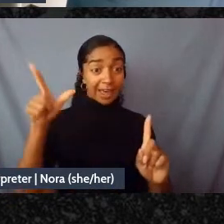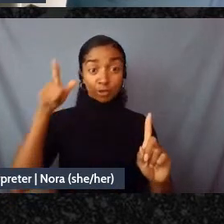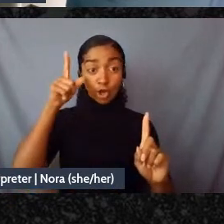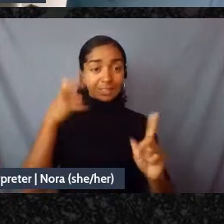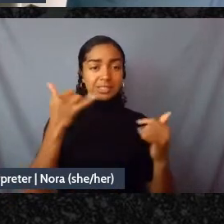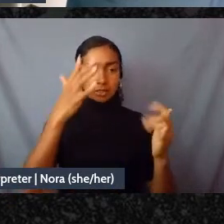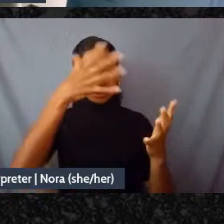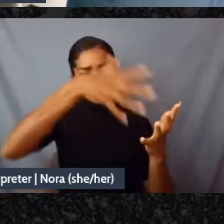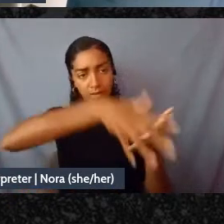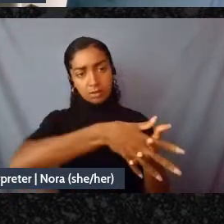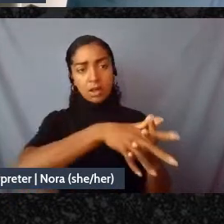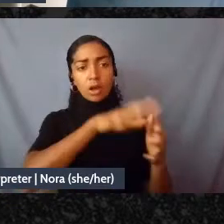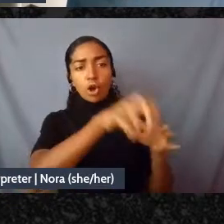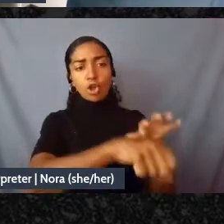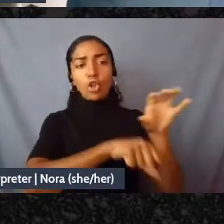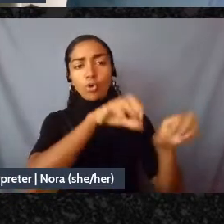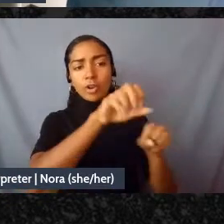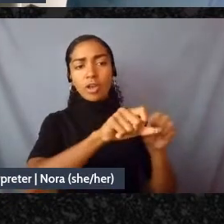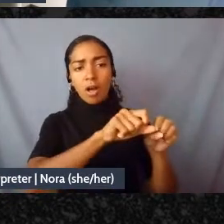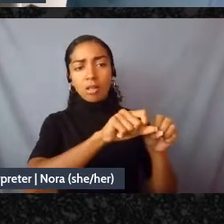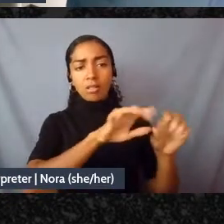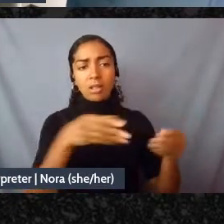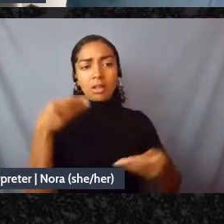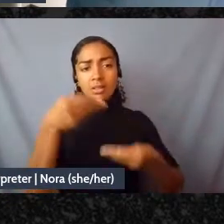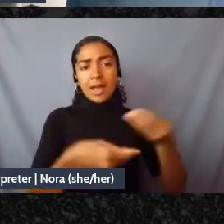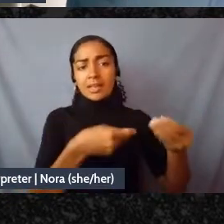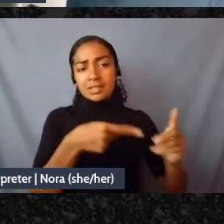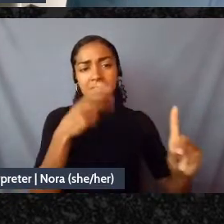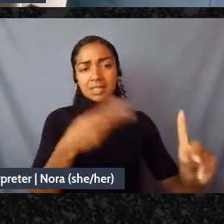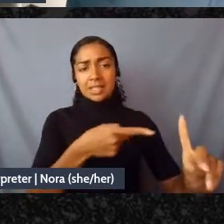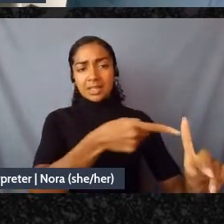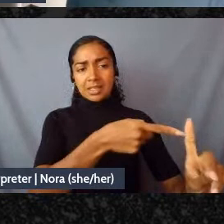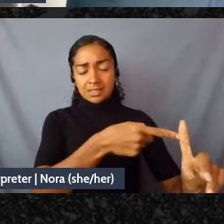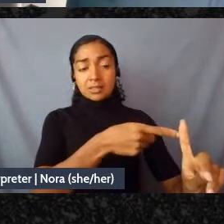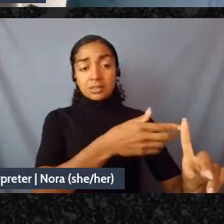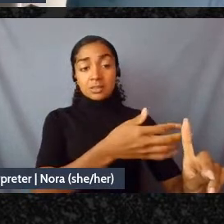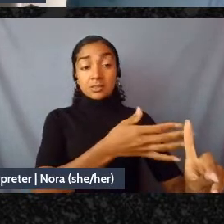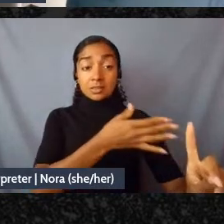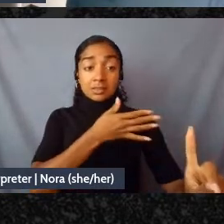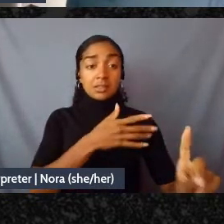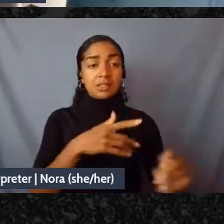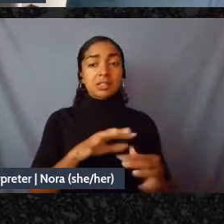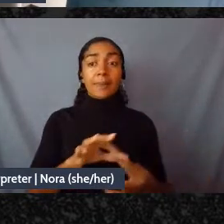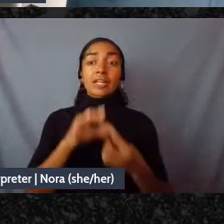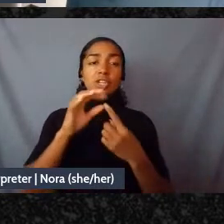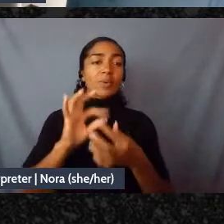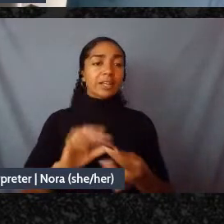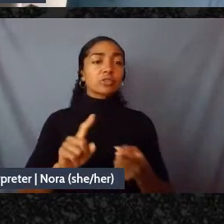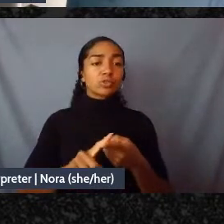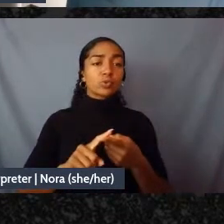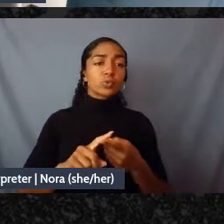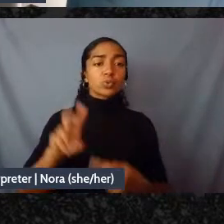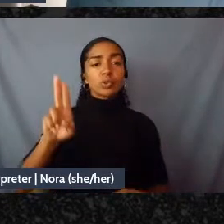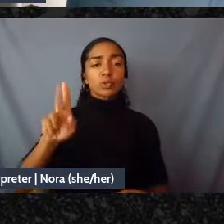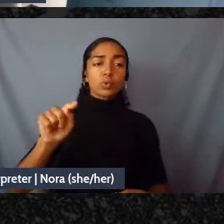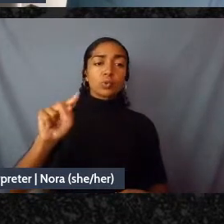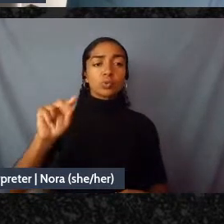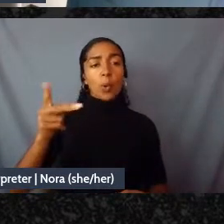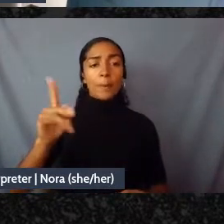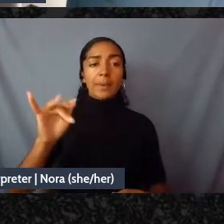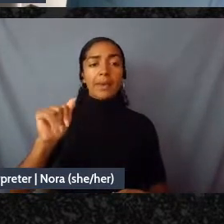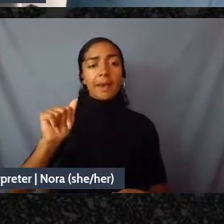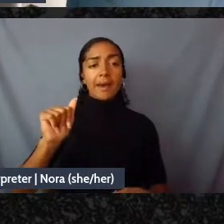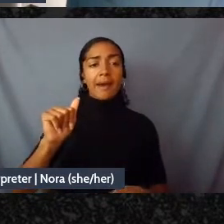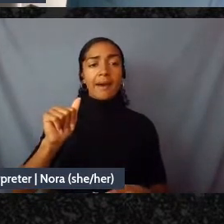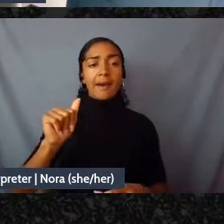of colonial legacies especially in terms of utopia and the state you know so many things have been